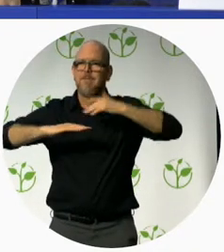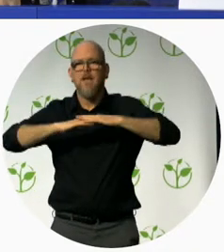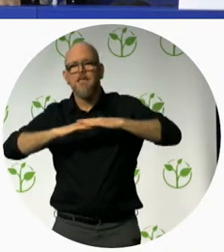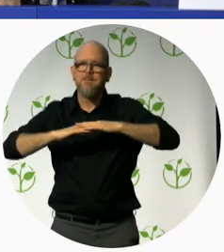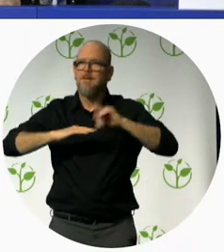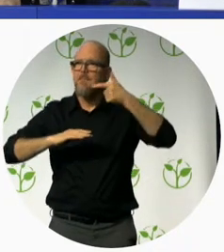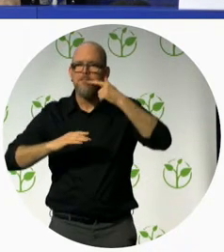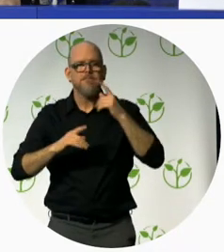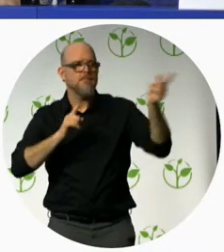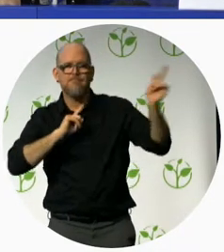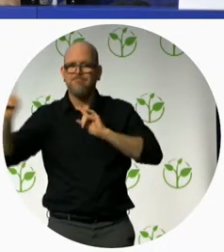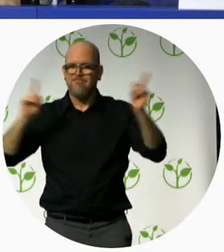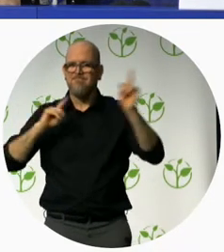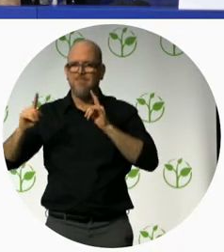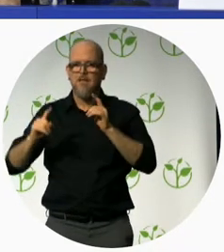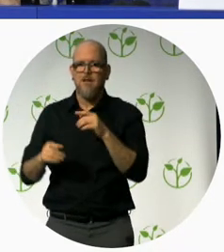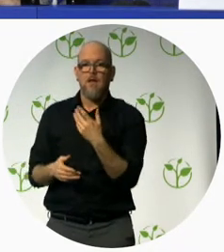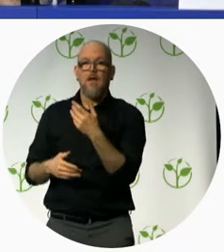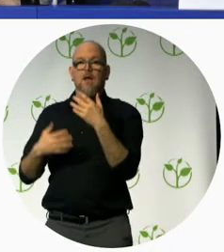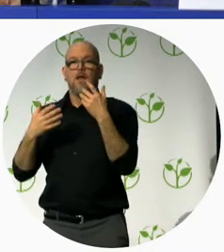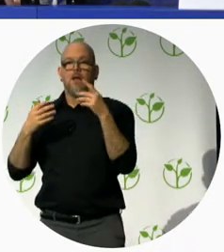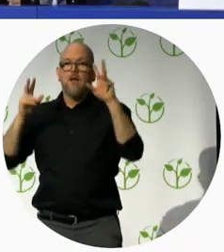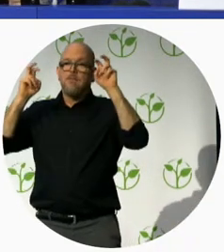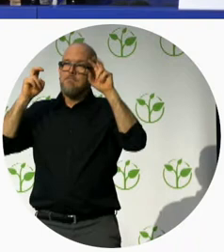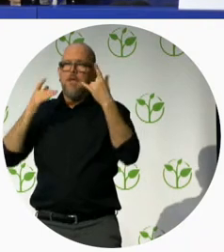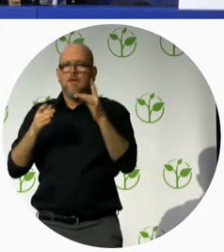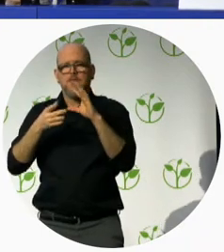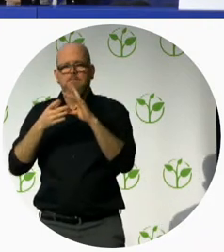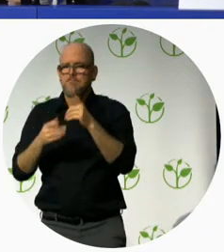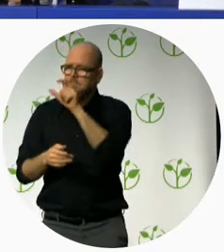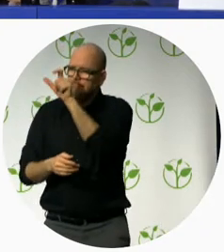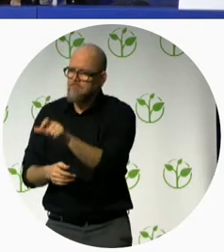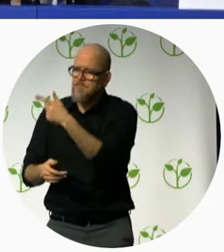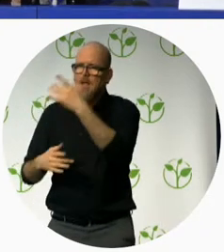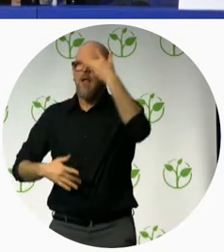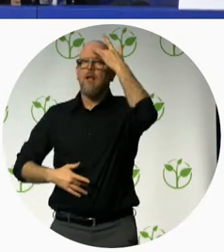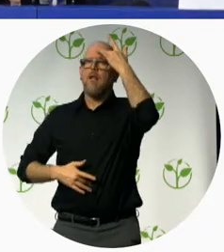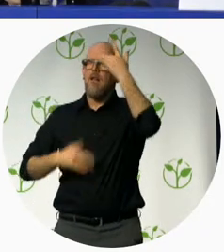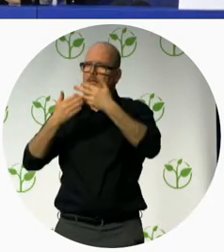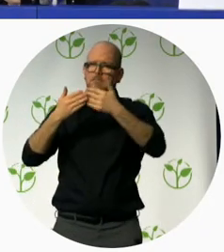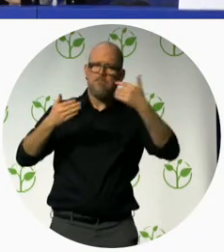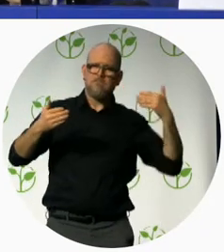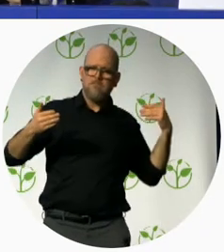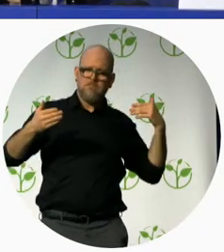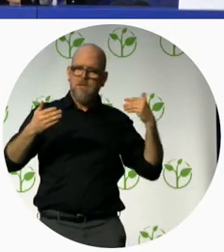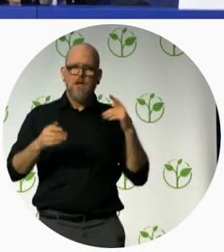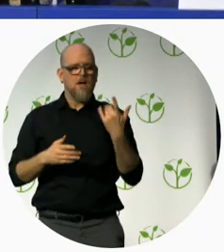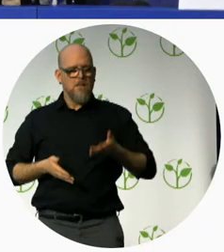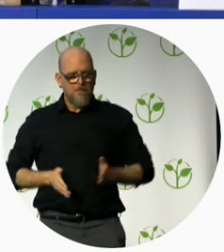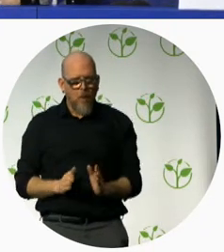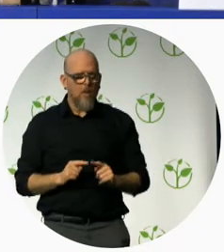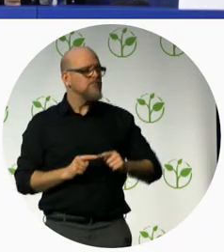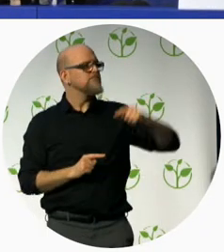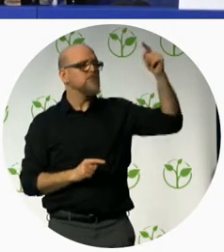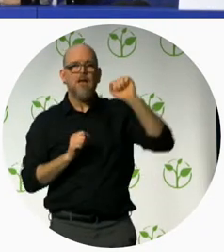the call center has been made accessible through multi-channels enabling contact by sending written messages on